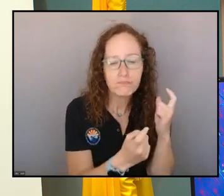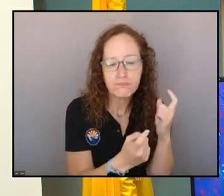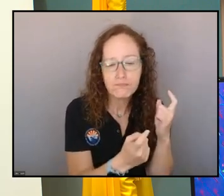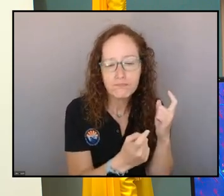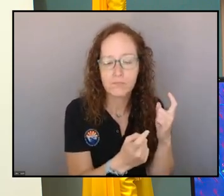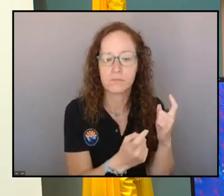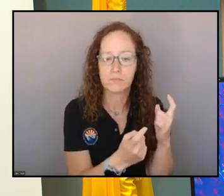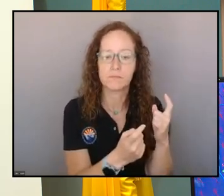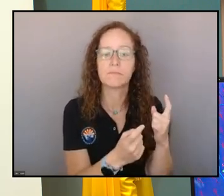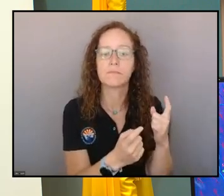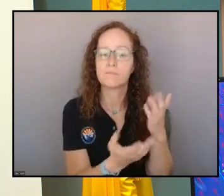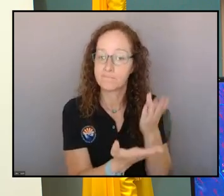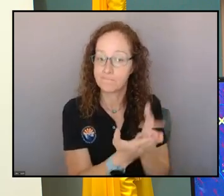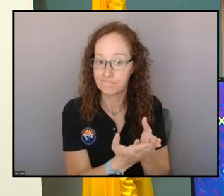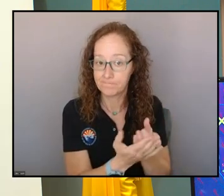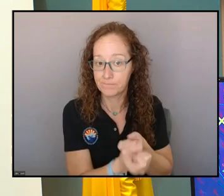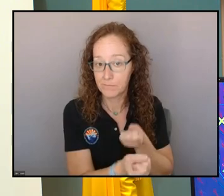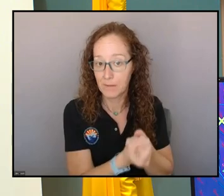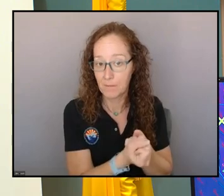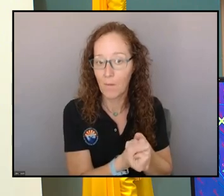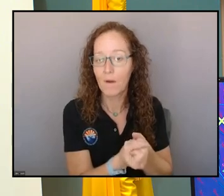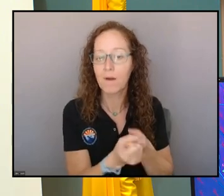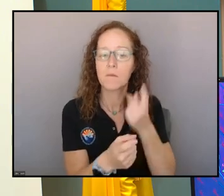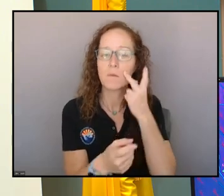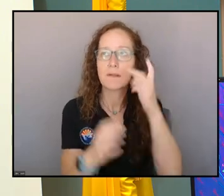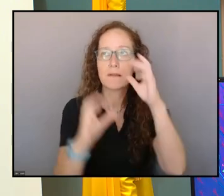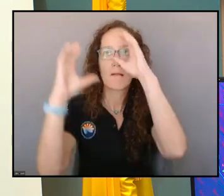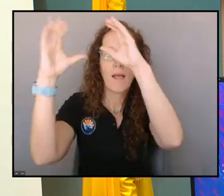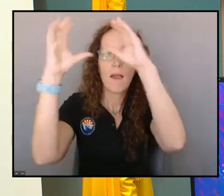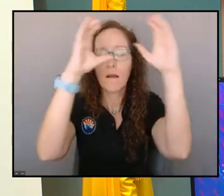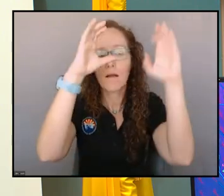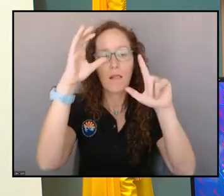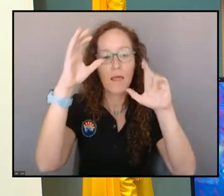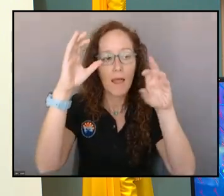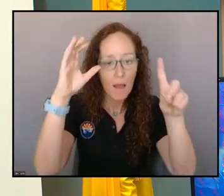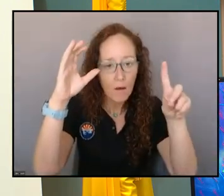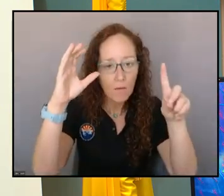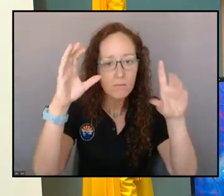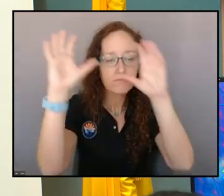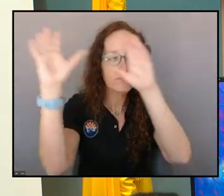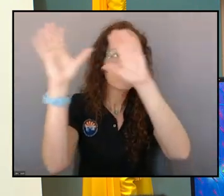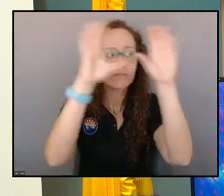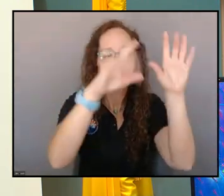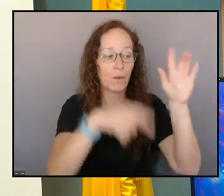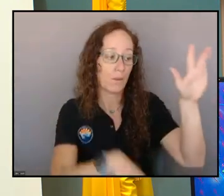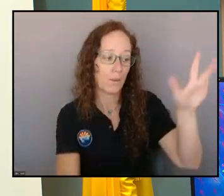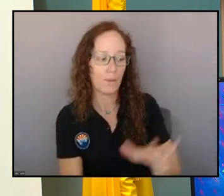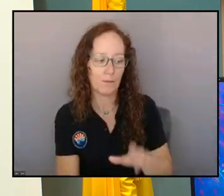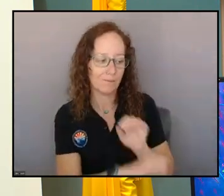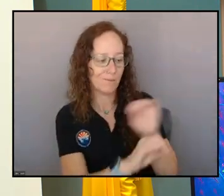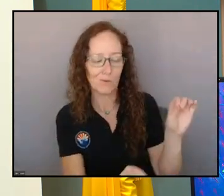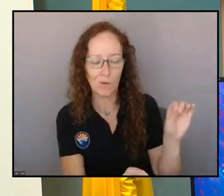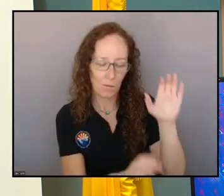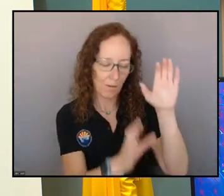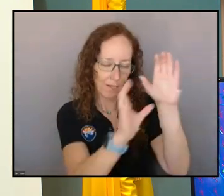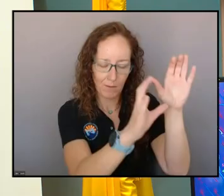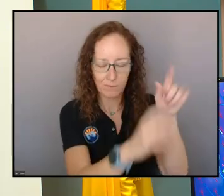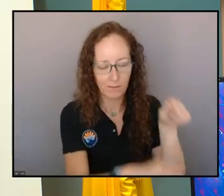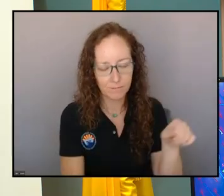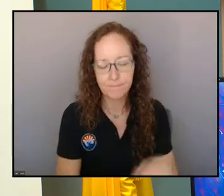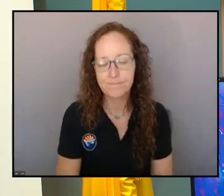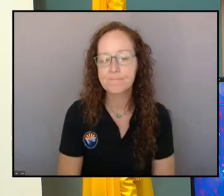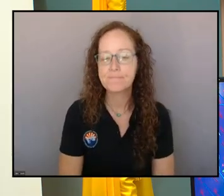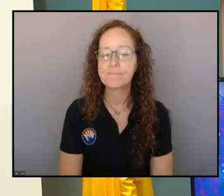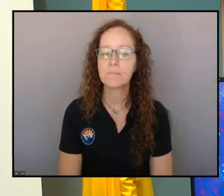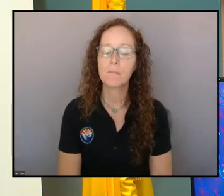by the fact that we do have, you know, clouds here, clouds here, and really not so much right there. So, what is going to happen as we